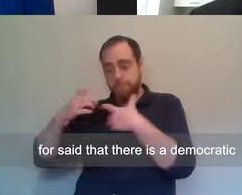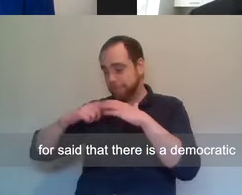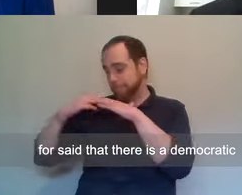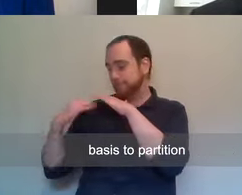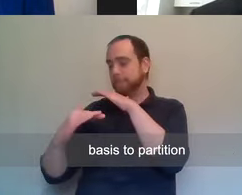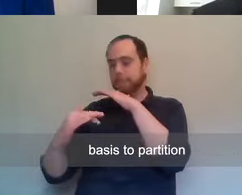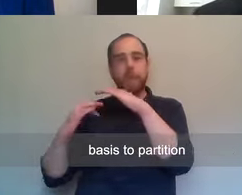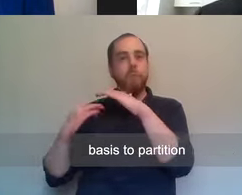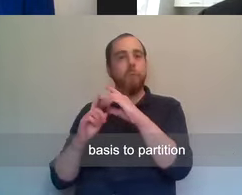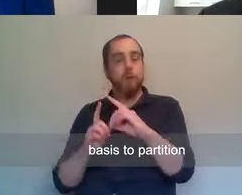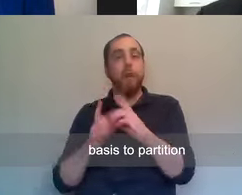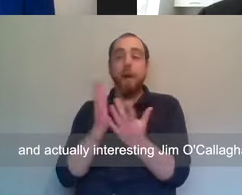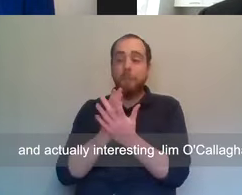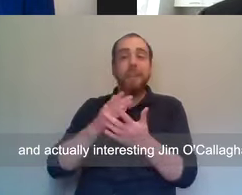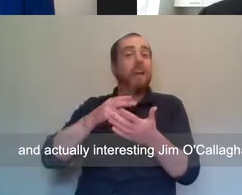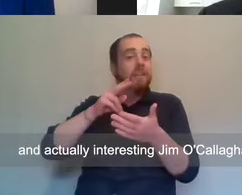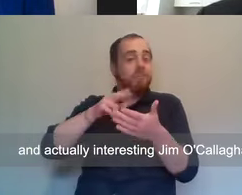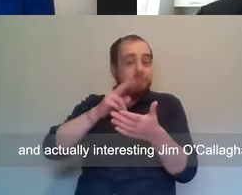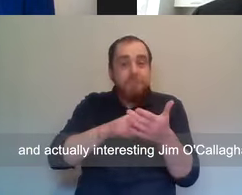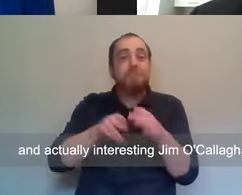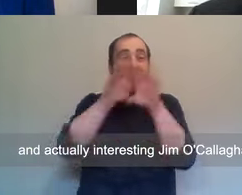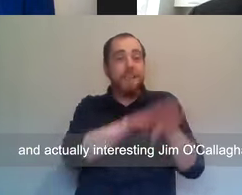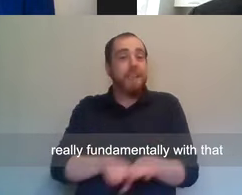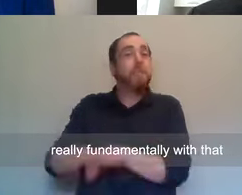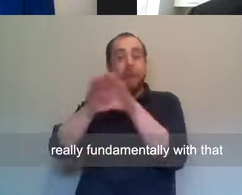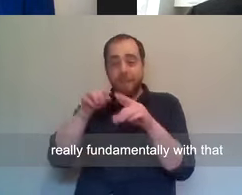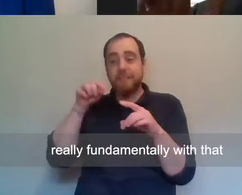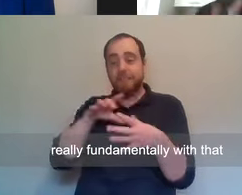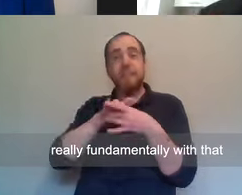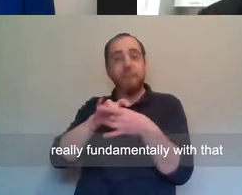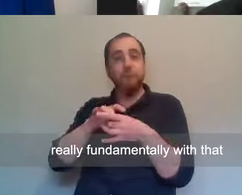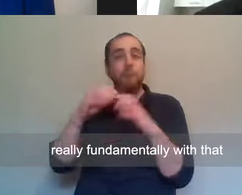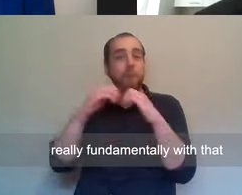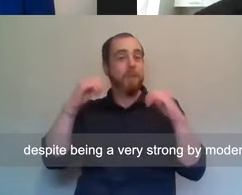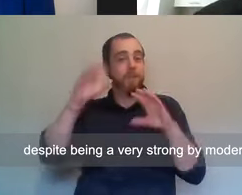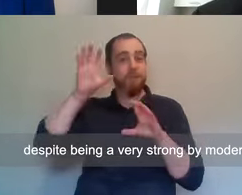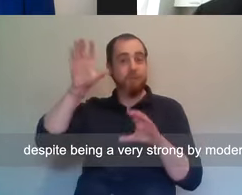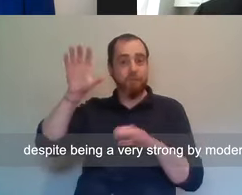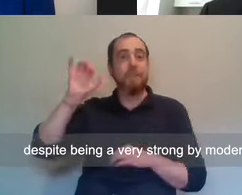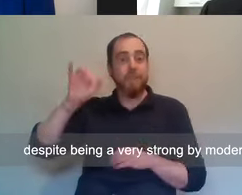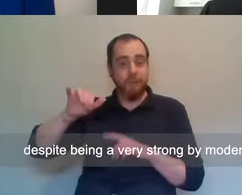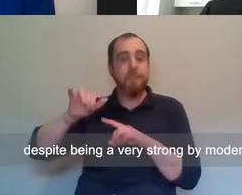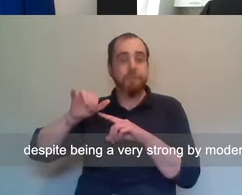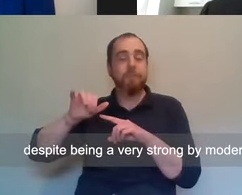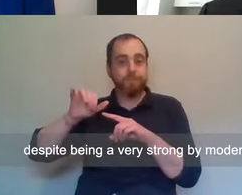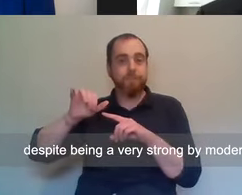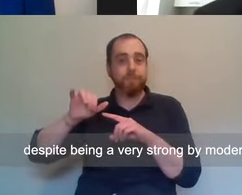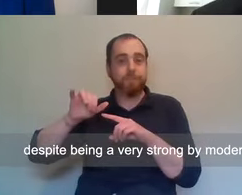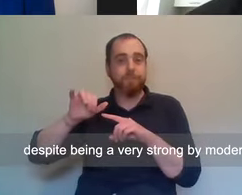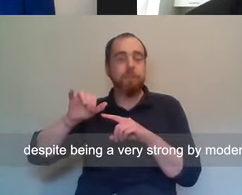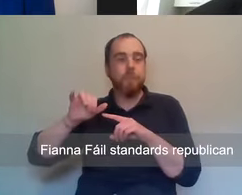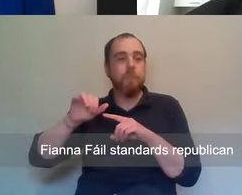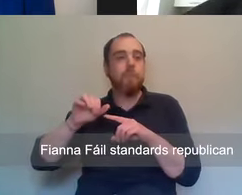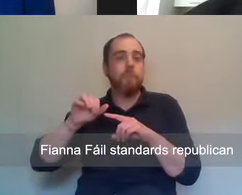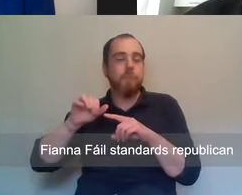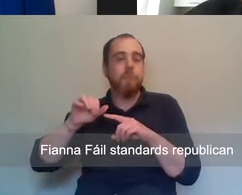to partition. And actually, interesting Jim O'Callaghan's really fundamentally with that, despite being a very strong, modern Fianna Fáil standards